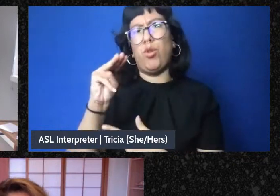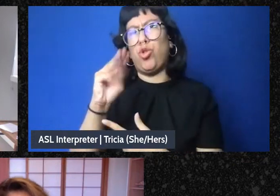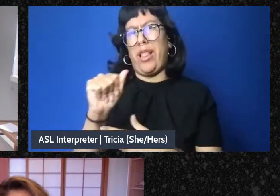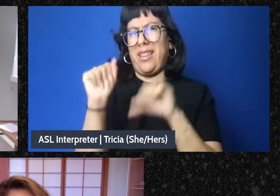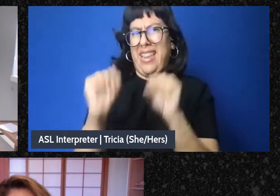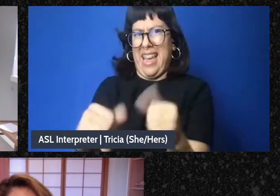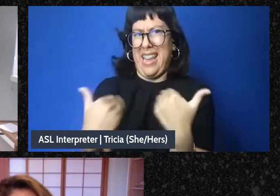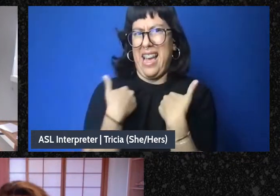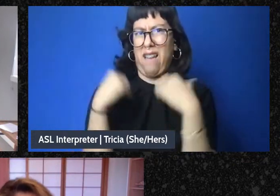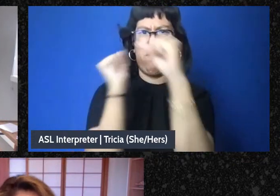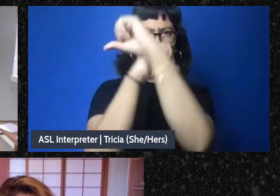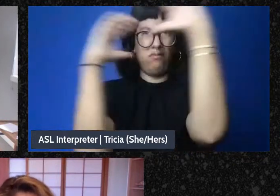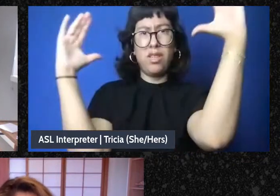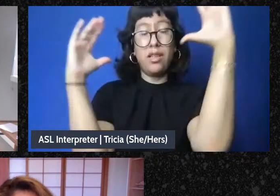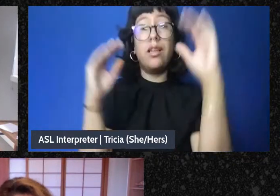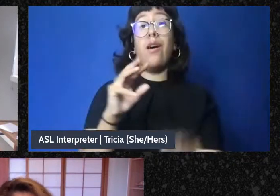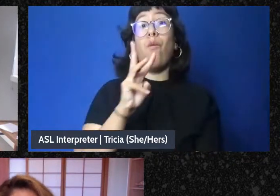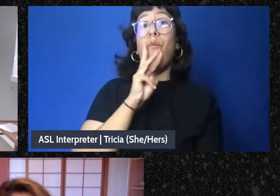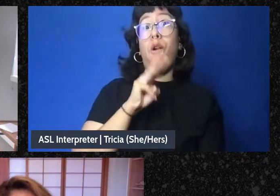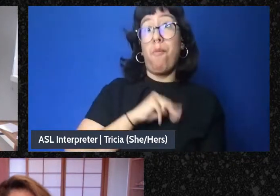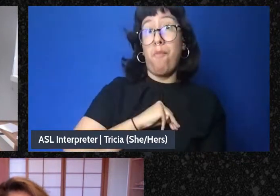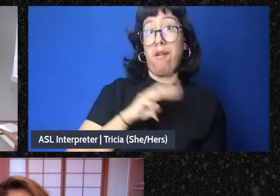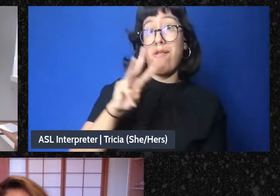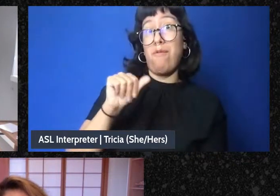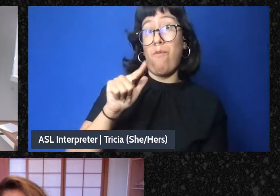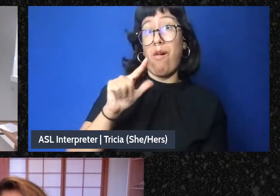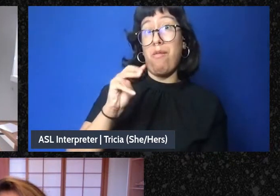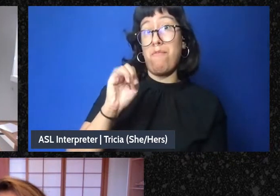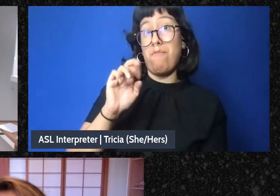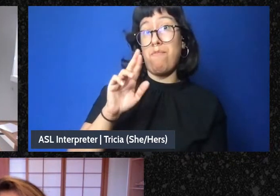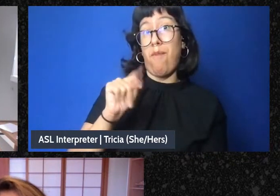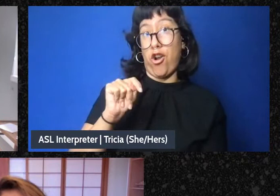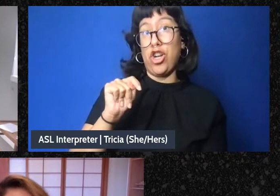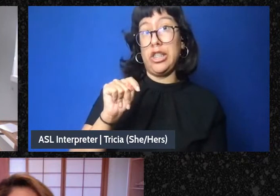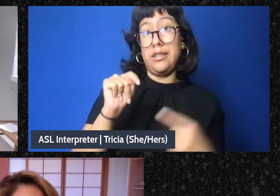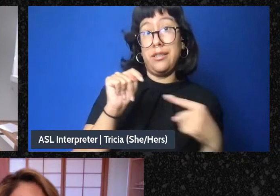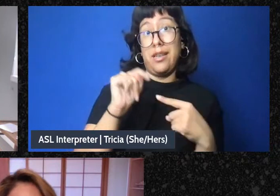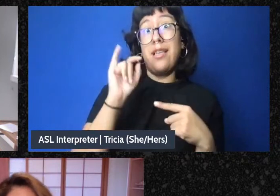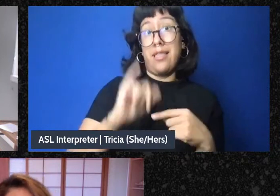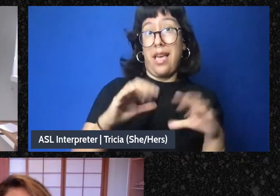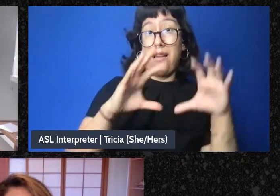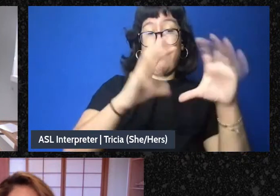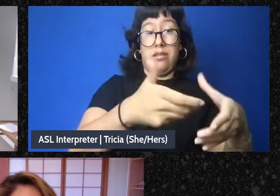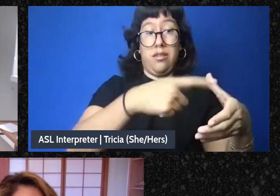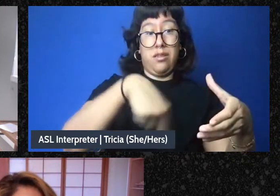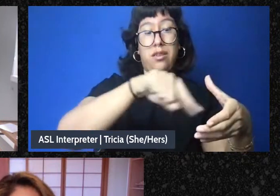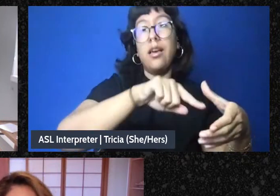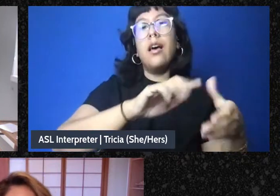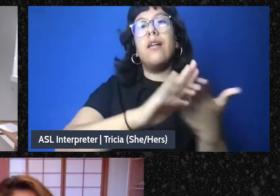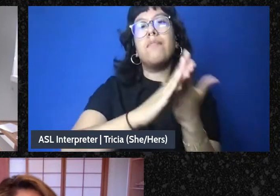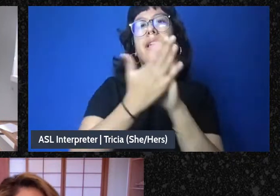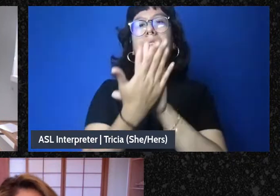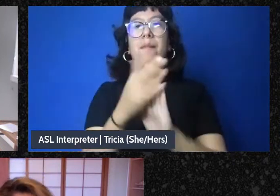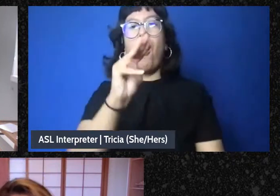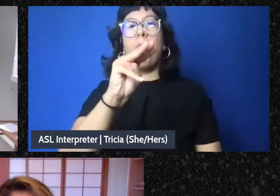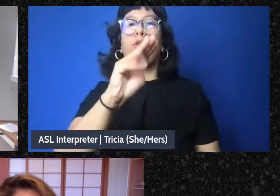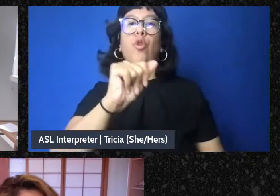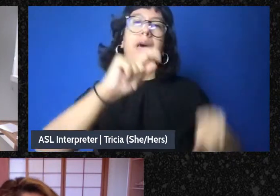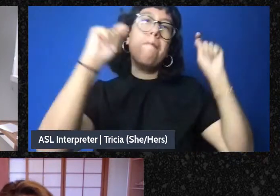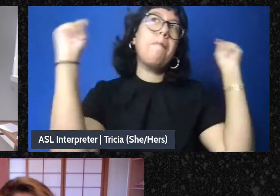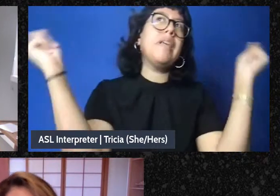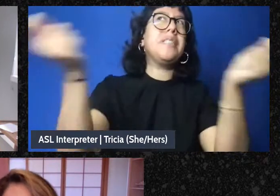produce. Walmart, the Chico Walmart was turned into a mutual aid festival,